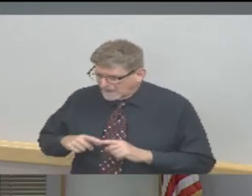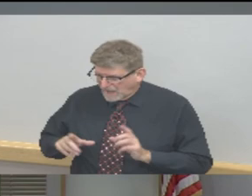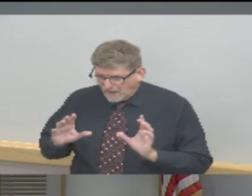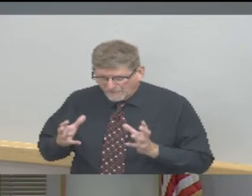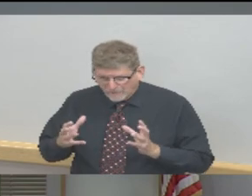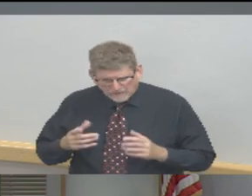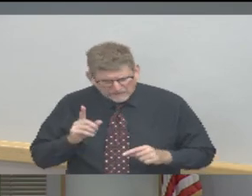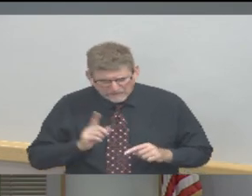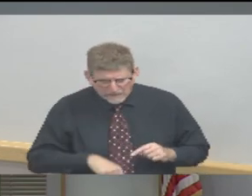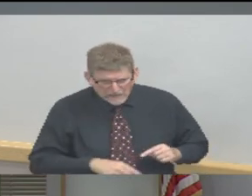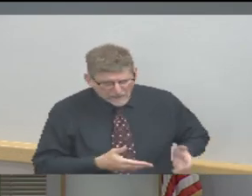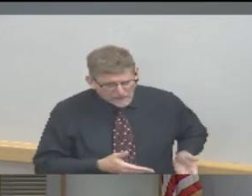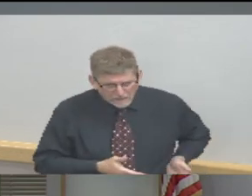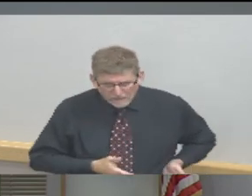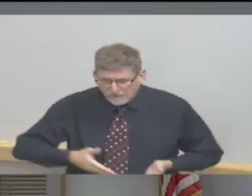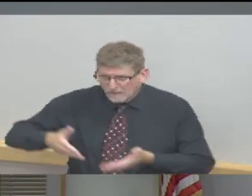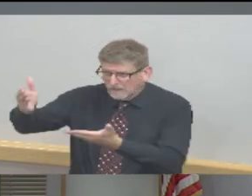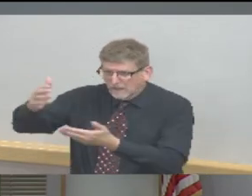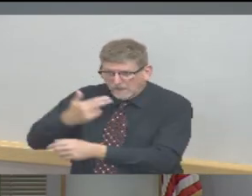families?